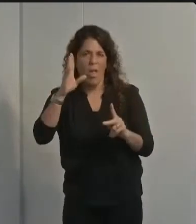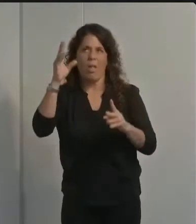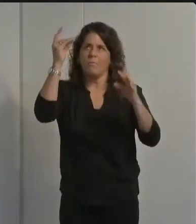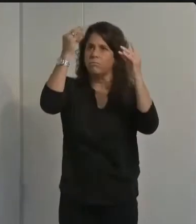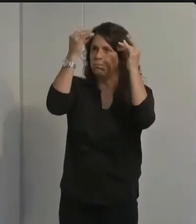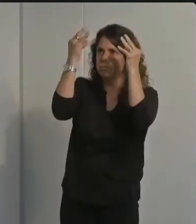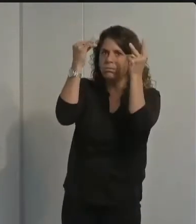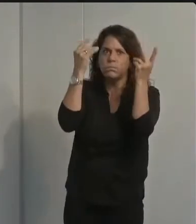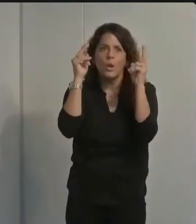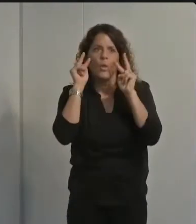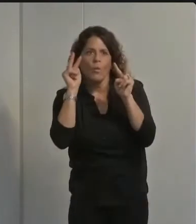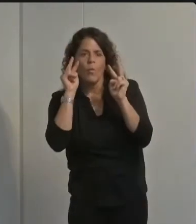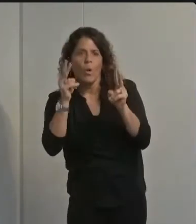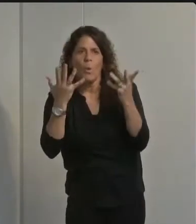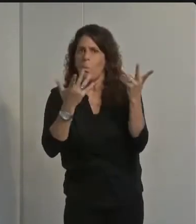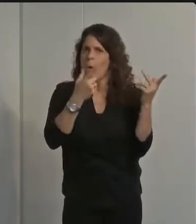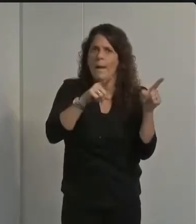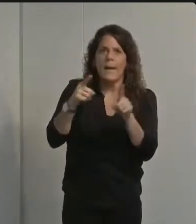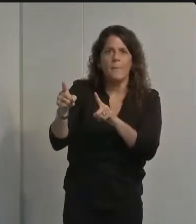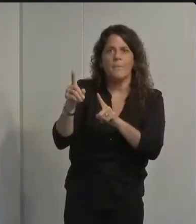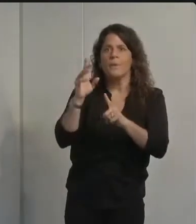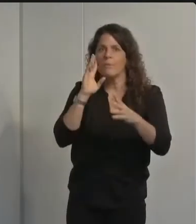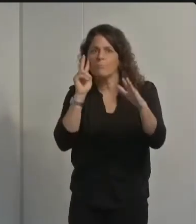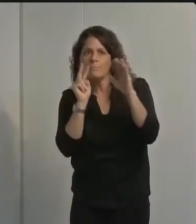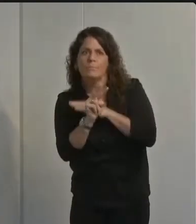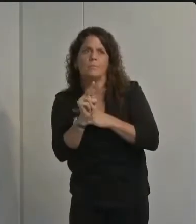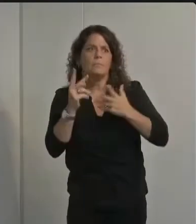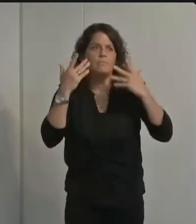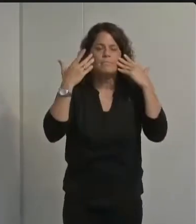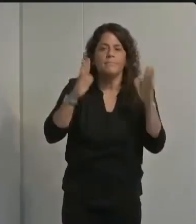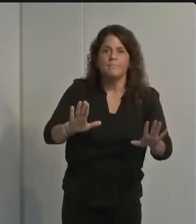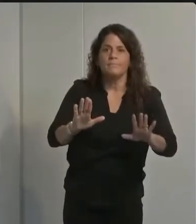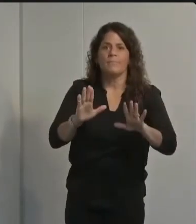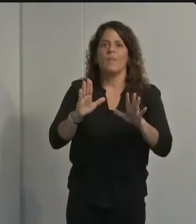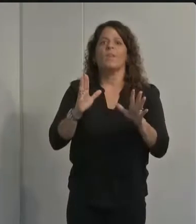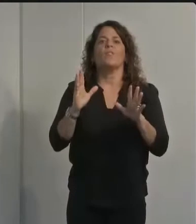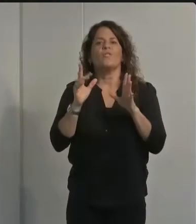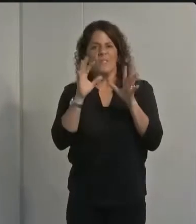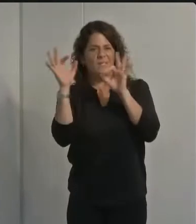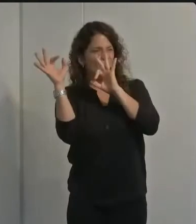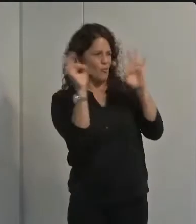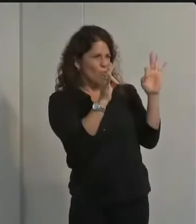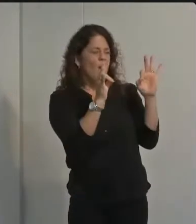plan something that will take your mind off that will distract you throughout the day